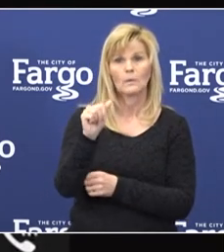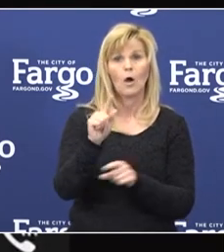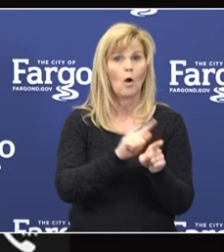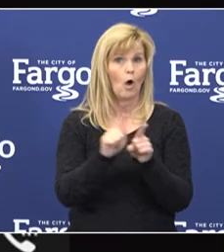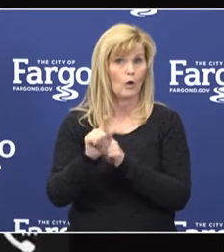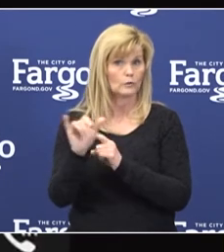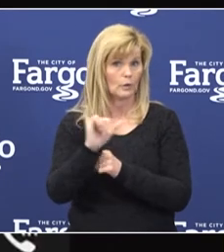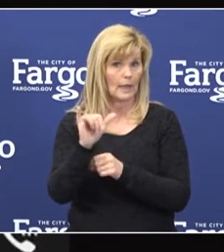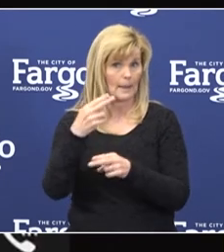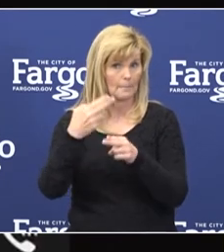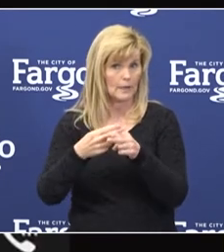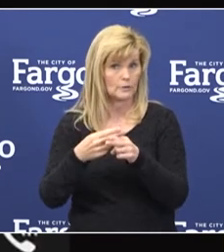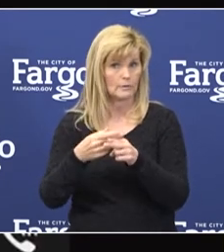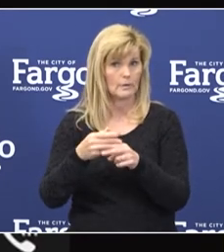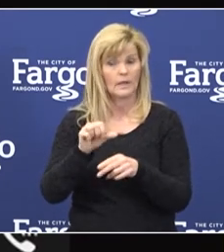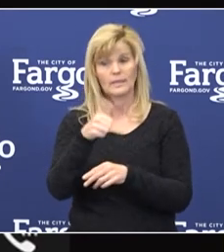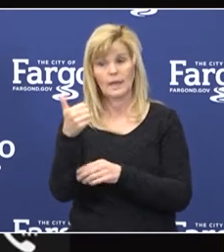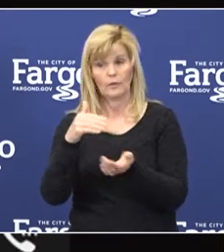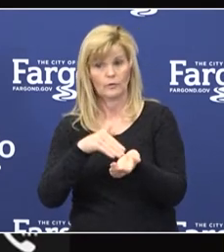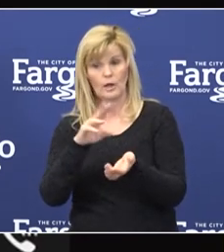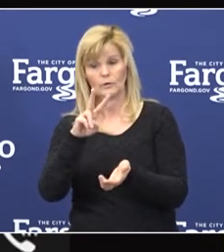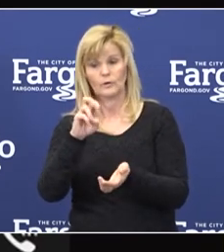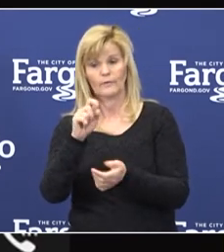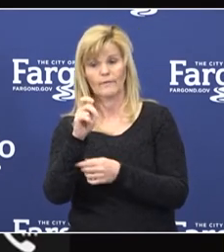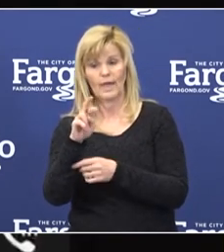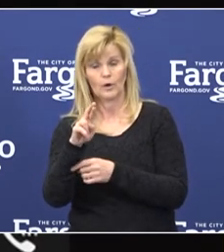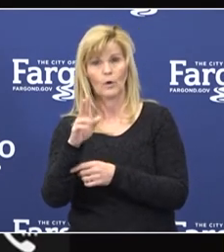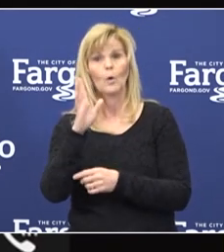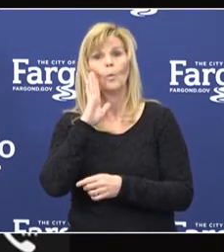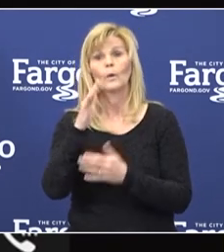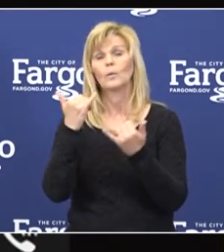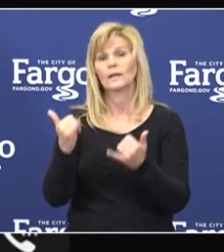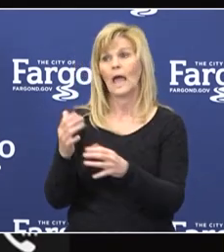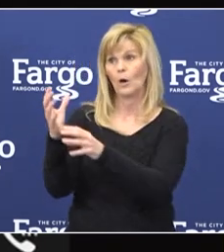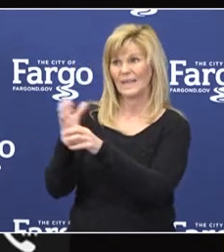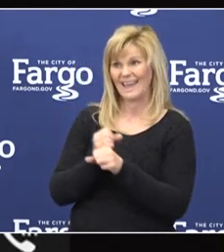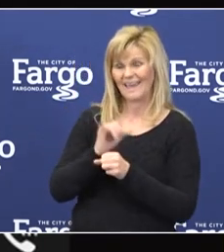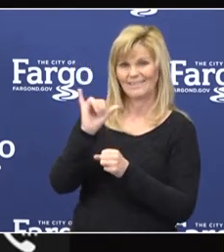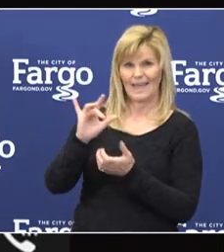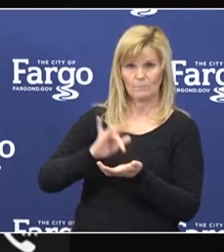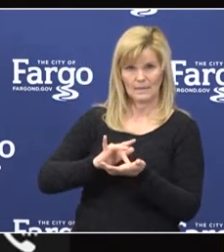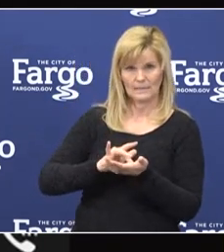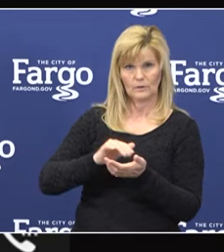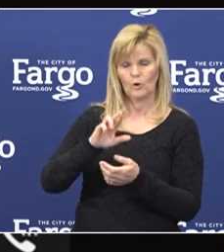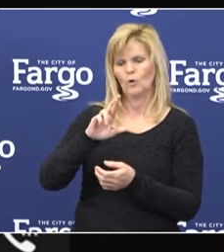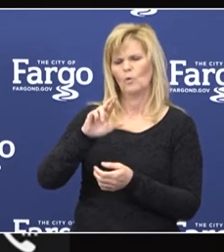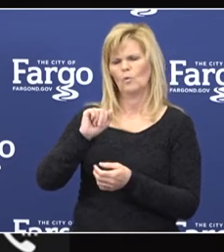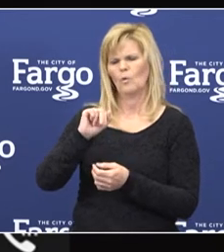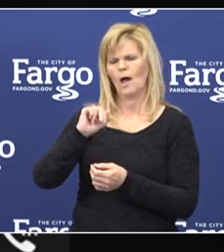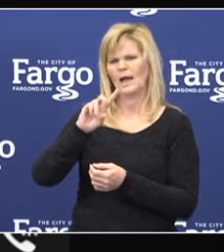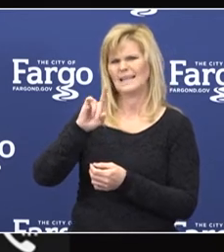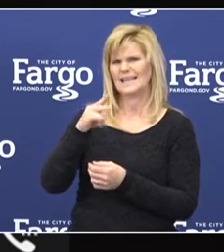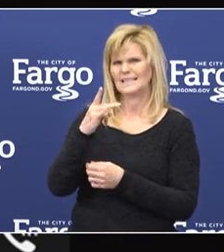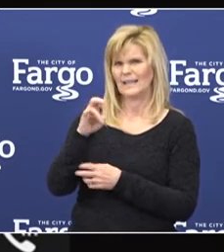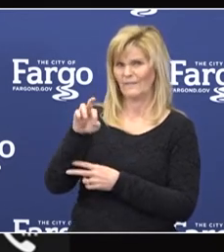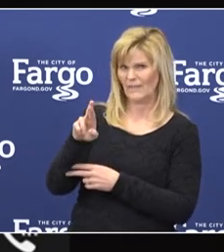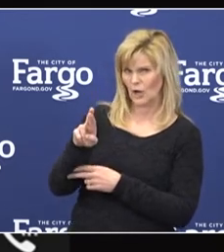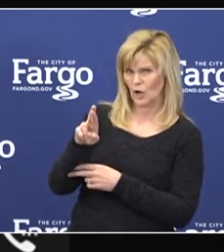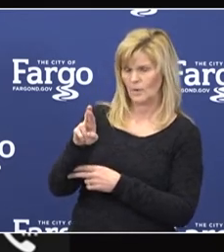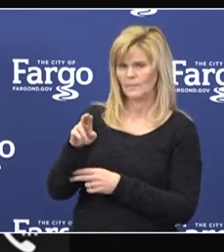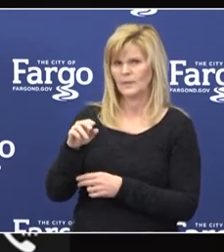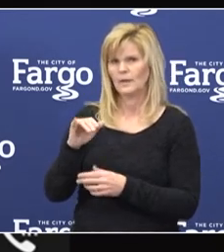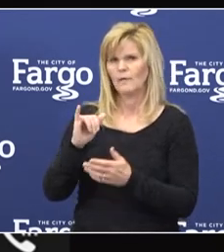mentioned, we will have access now to remdesivir via the state